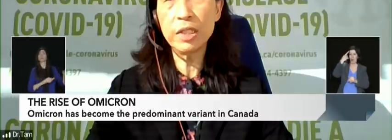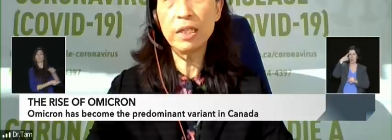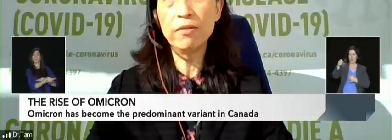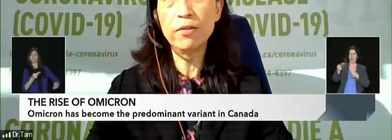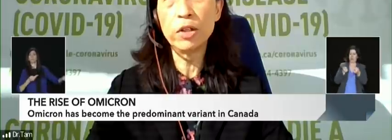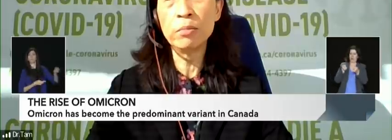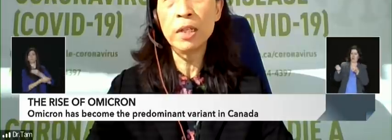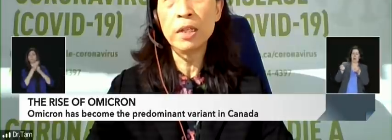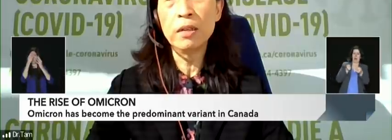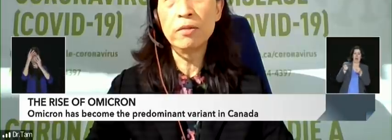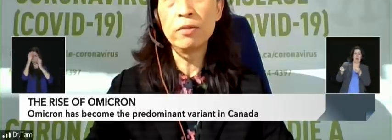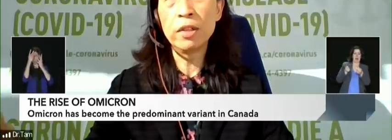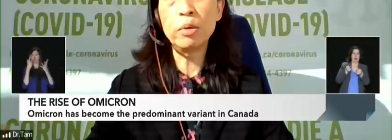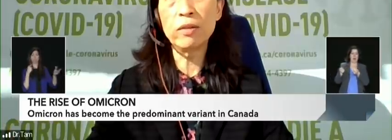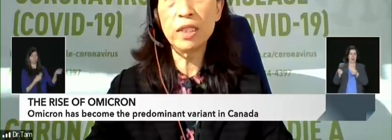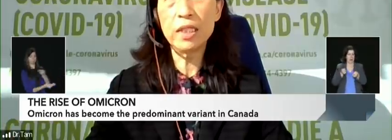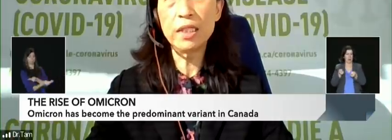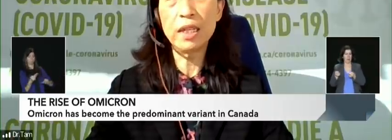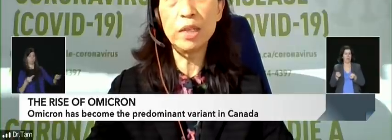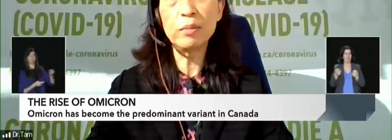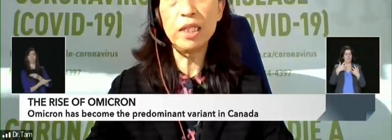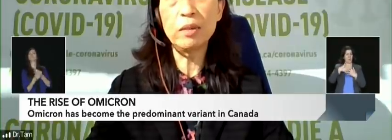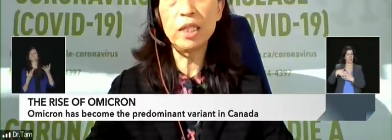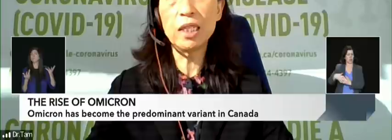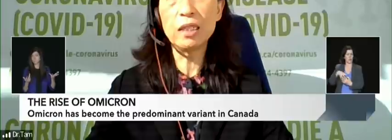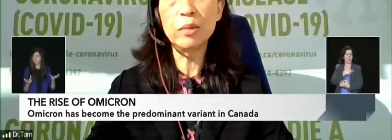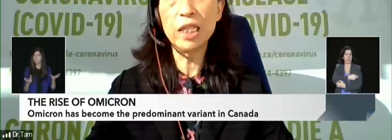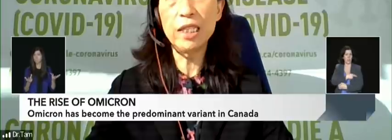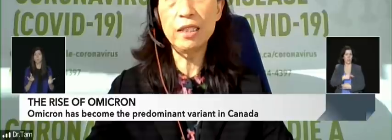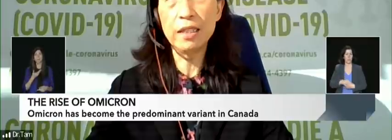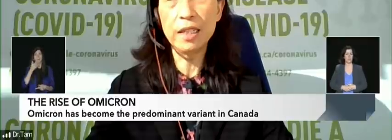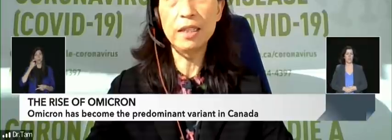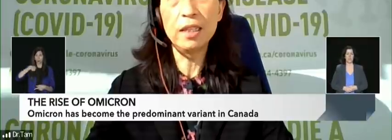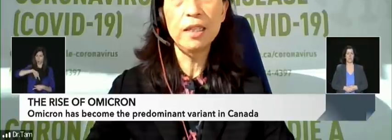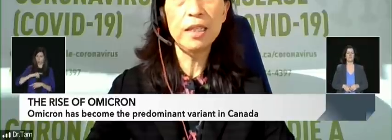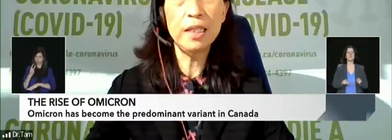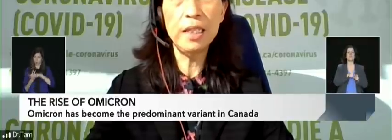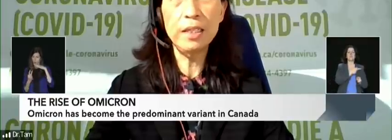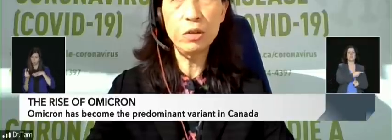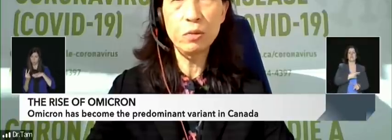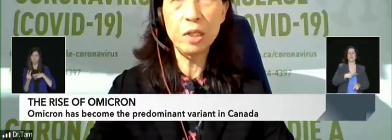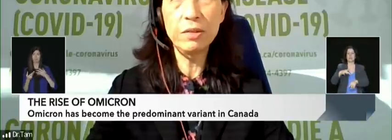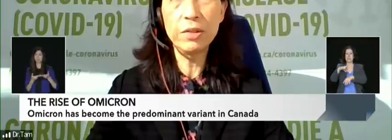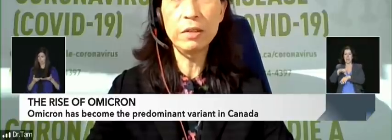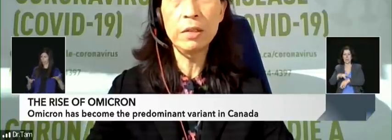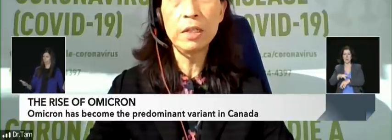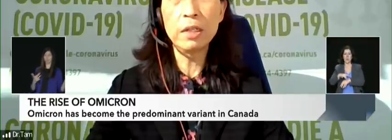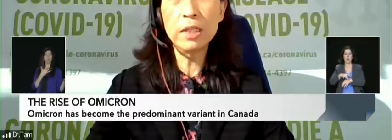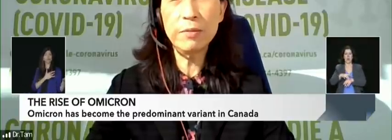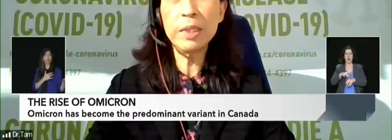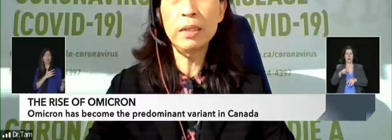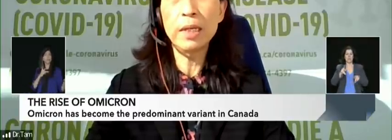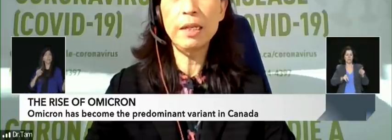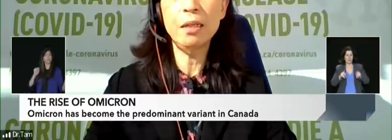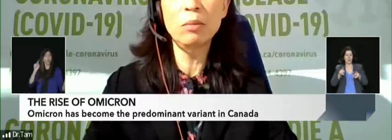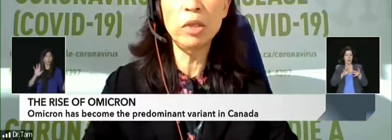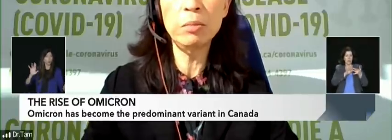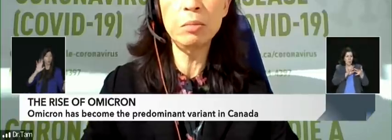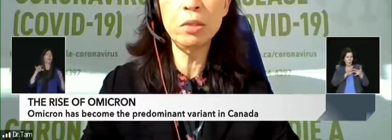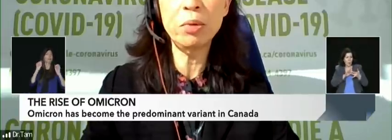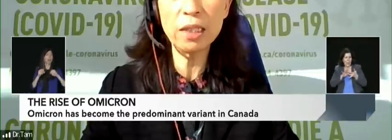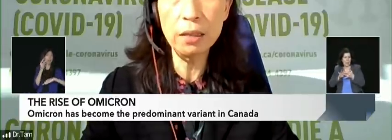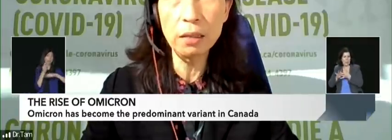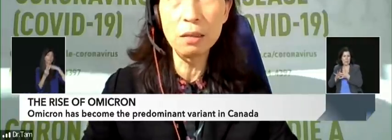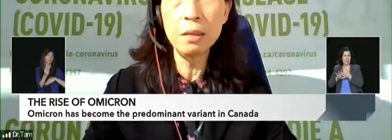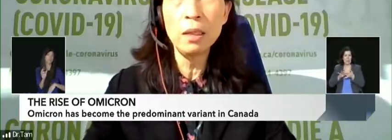tables to inform the provinces that might be coming a little bit later than the initial ones. So those have been, I think, the